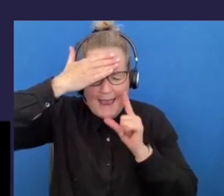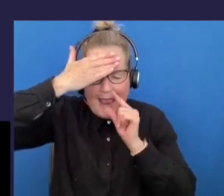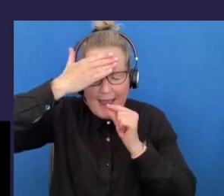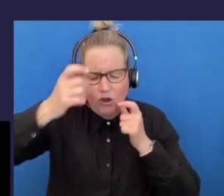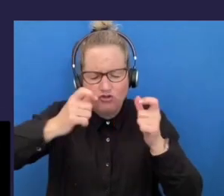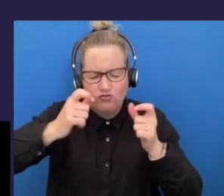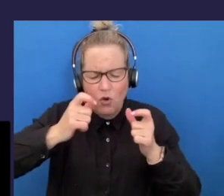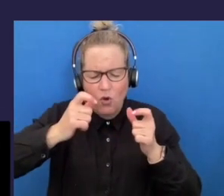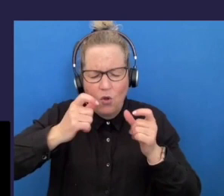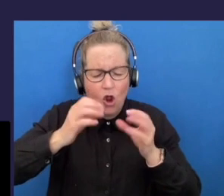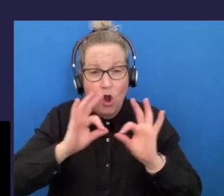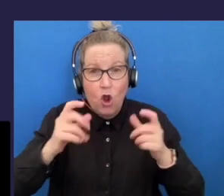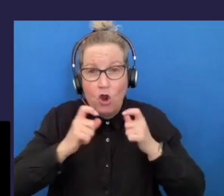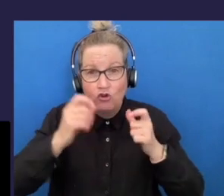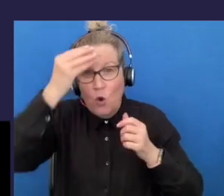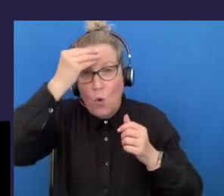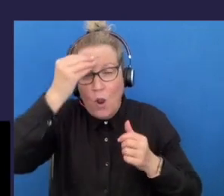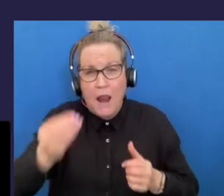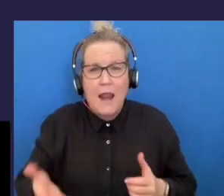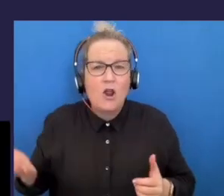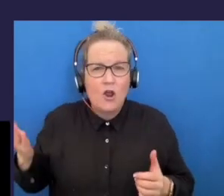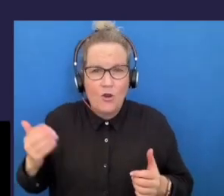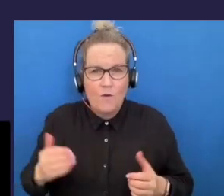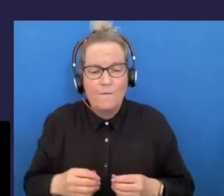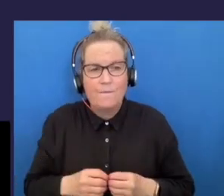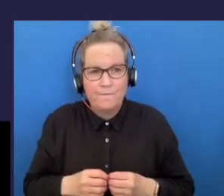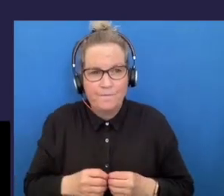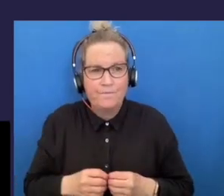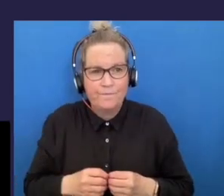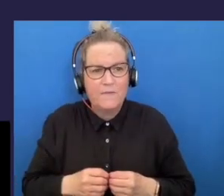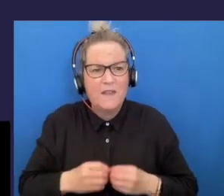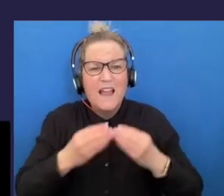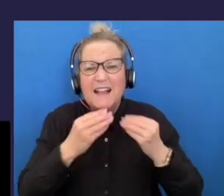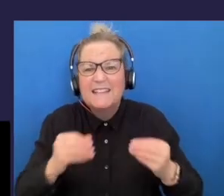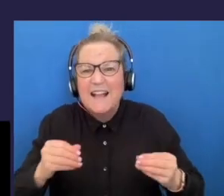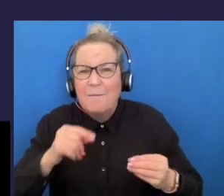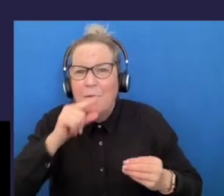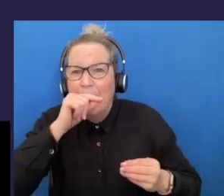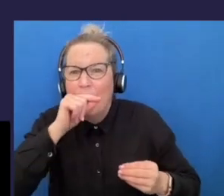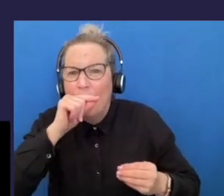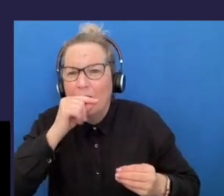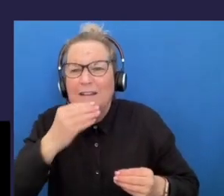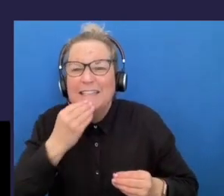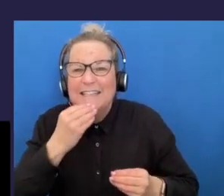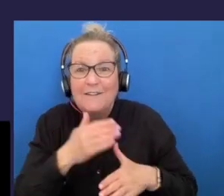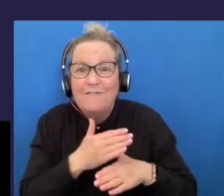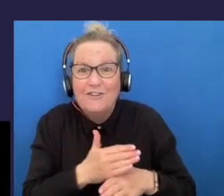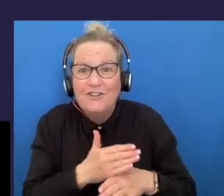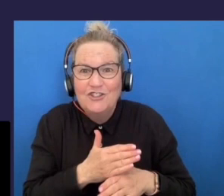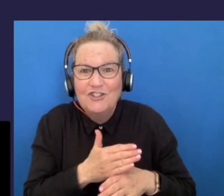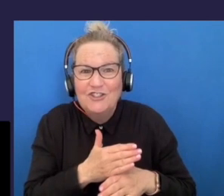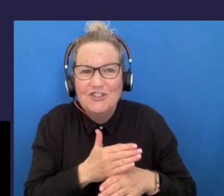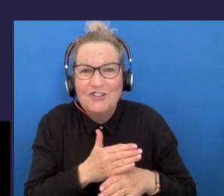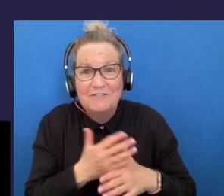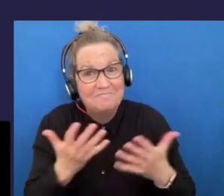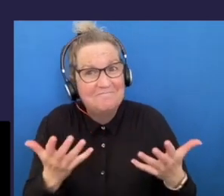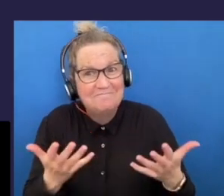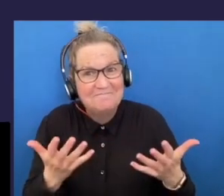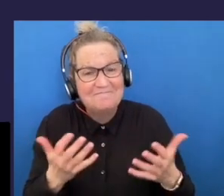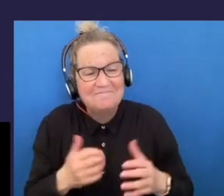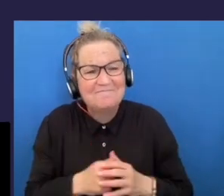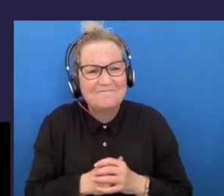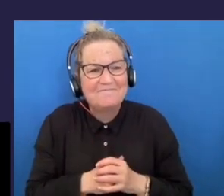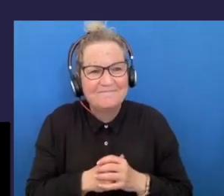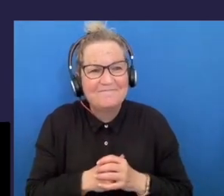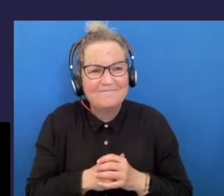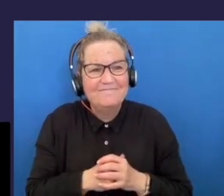go some words prey on fish like a pelican this is the next stage it's a different view of looking at it pelican can sit